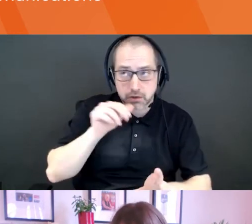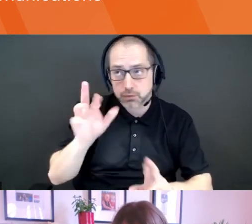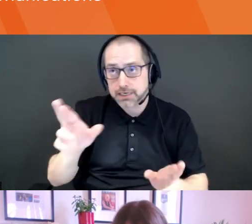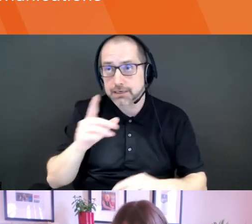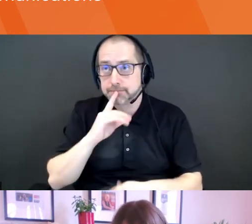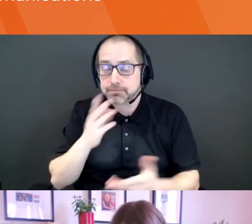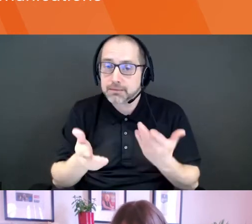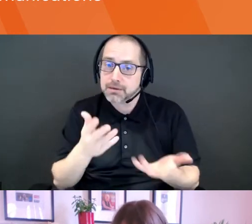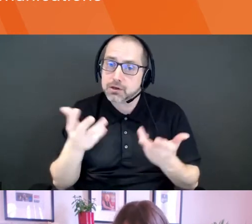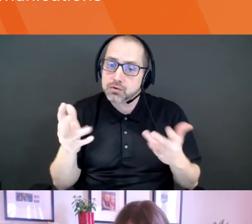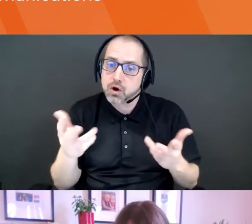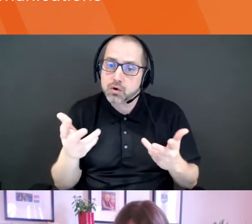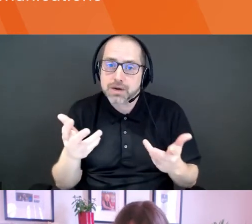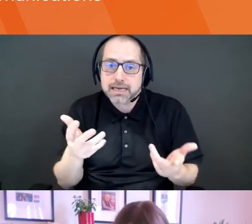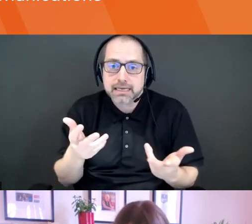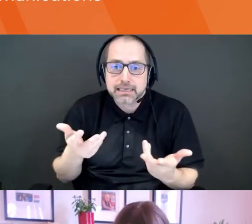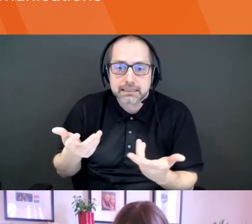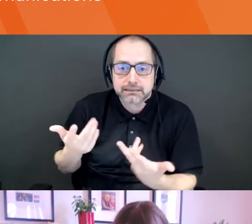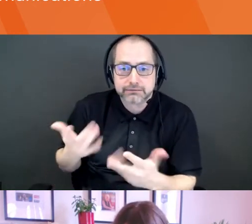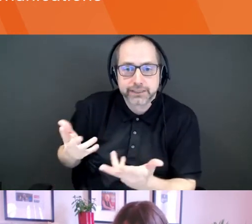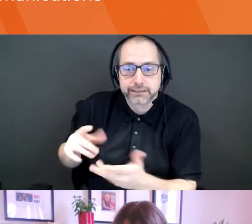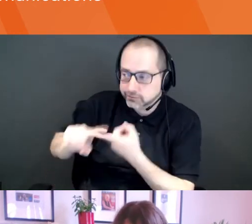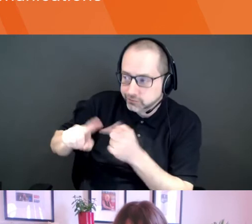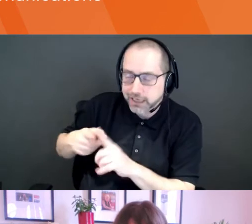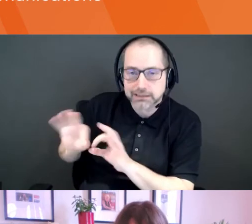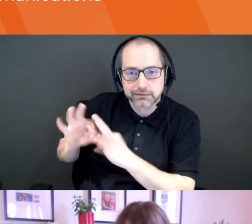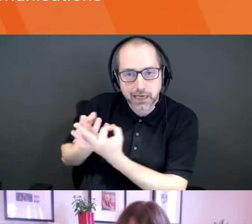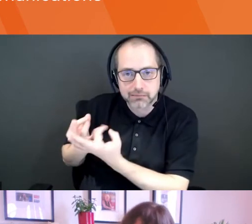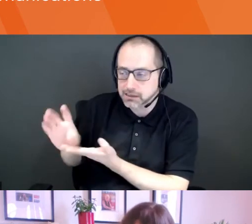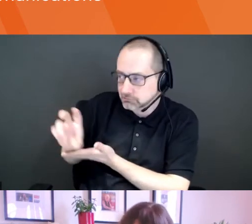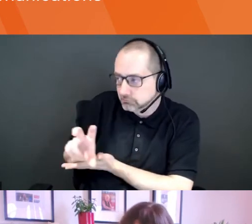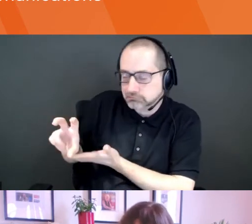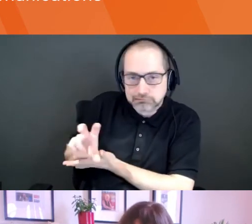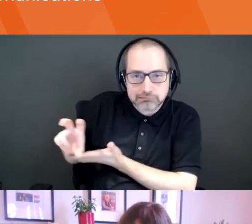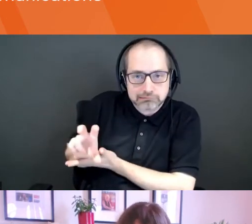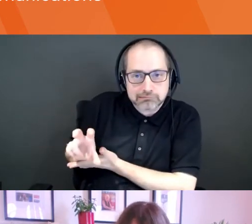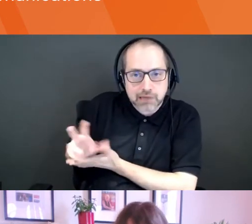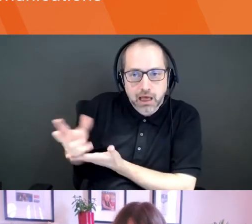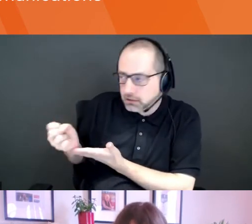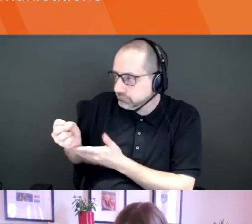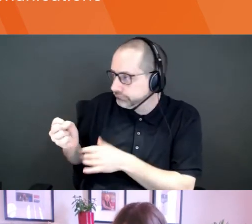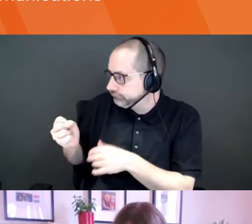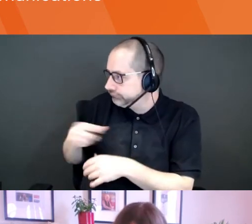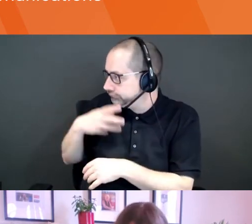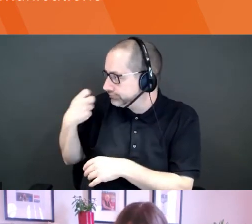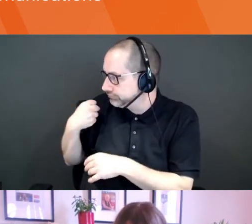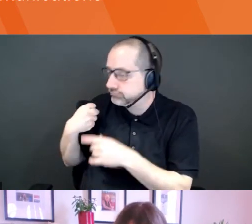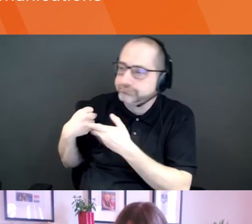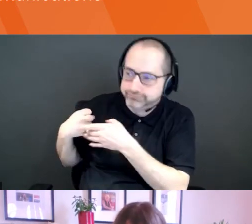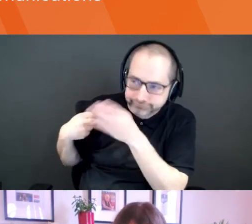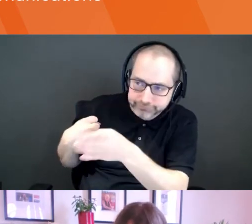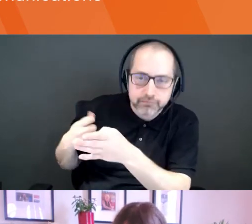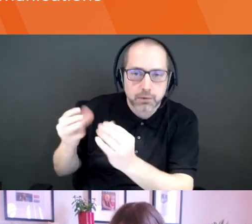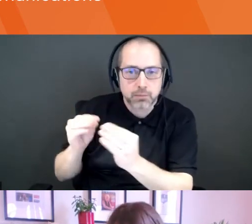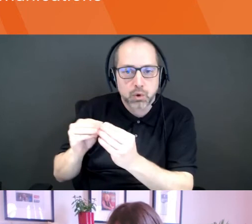you've leveraged your friends and family as much as you possibly can. Uh, and you're looking for a bigger investment. So if you're just looking for, you know,